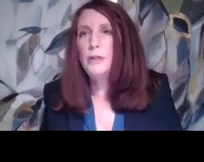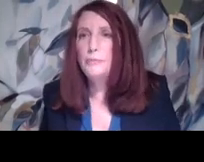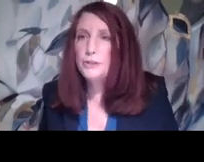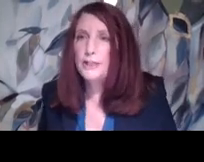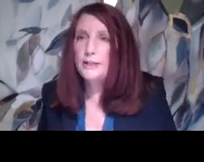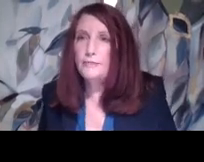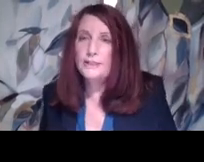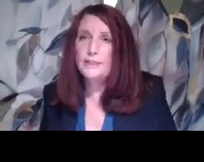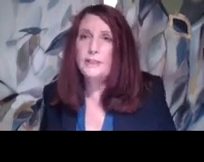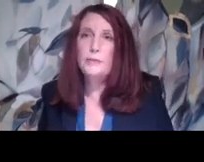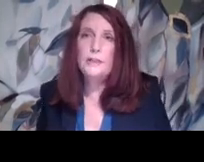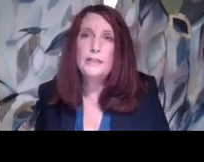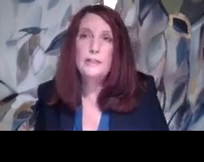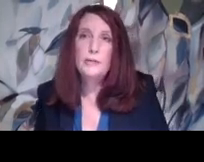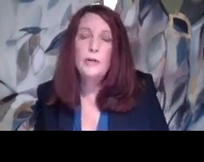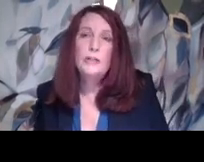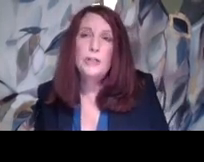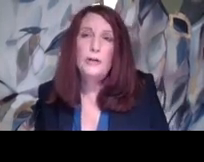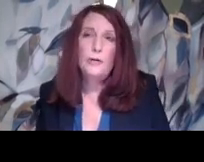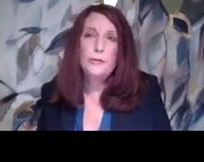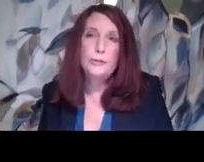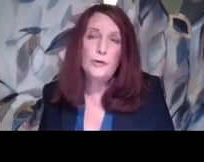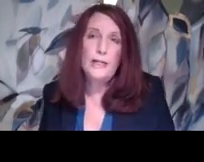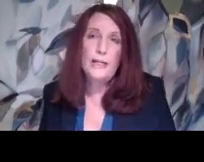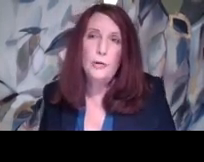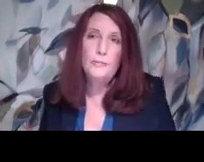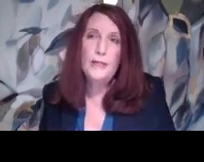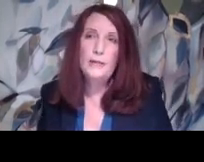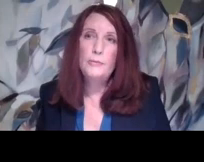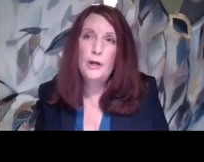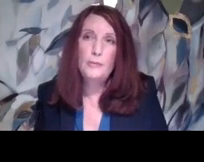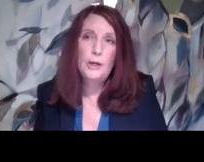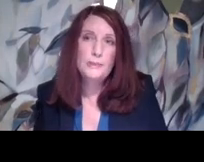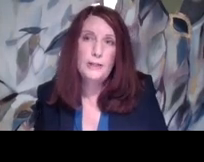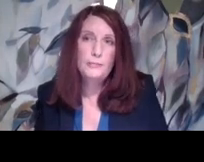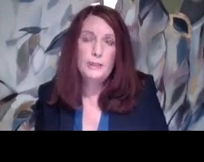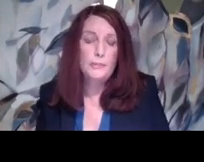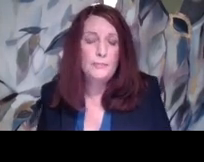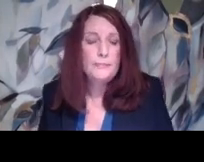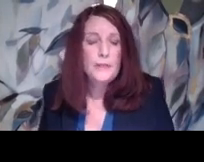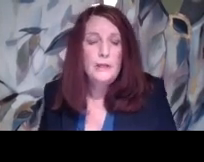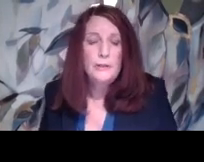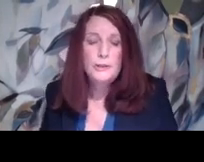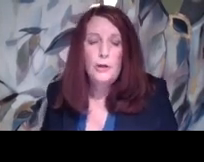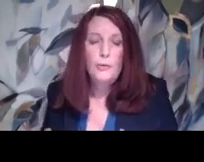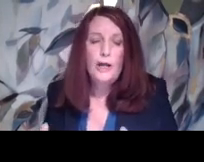now we really appreciate that Francine is willing to share her story and hope that it helps other people.